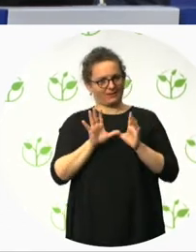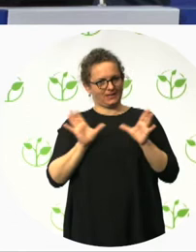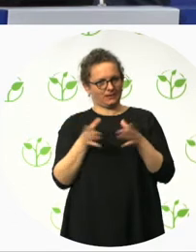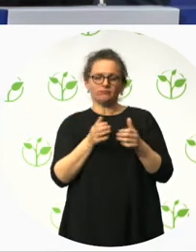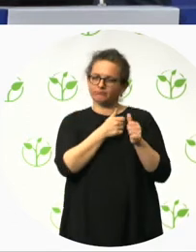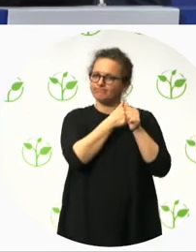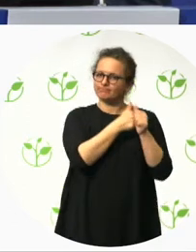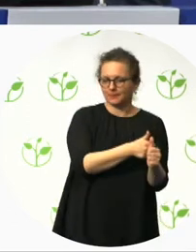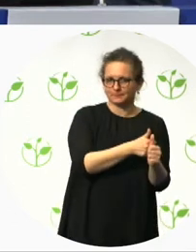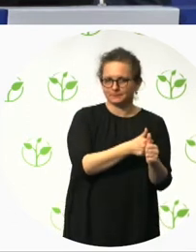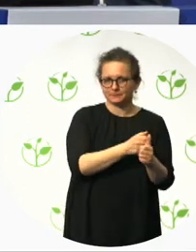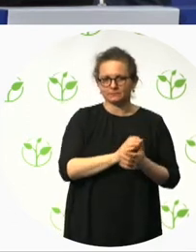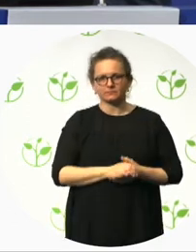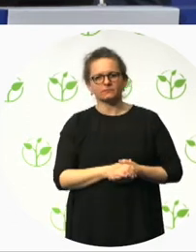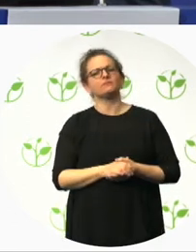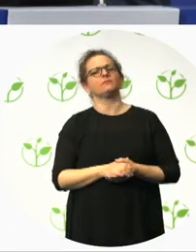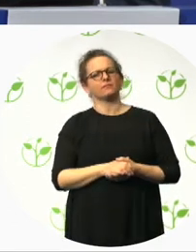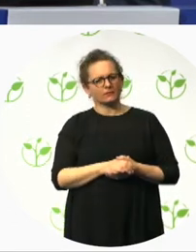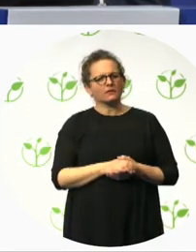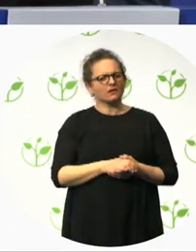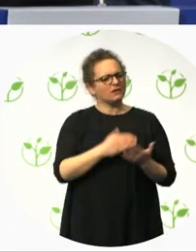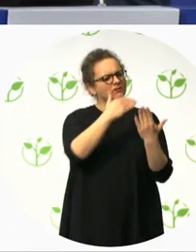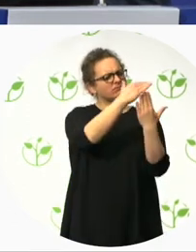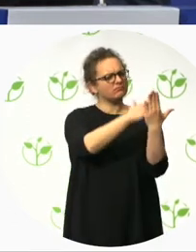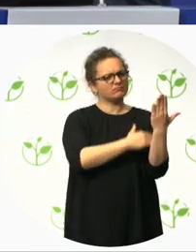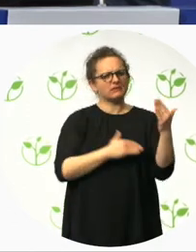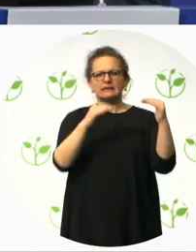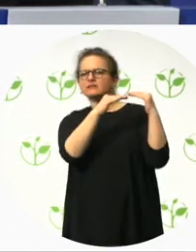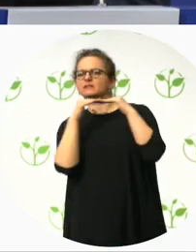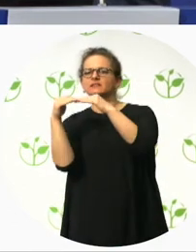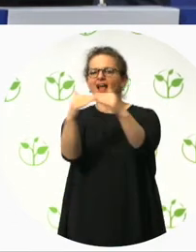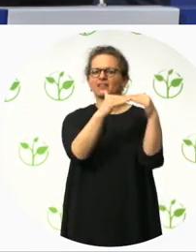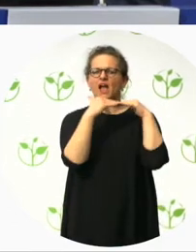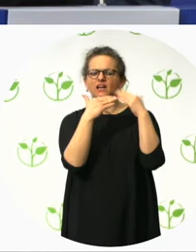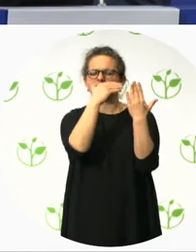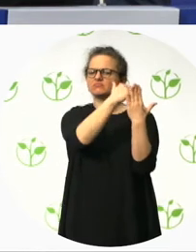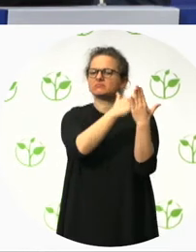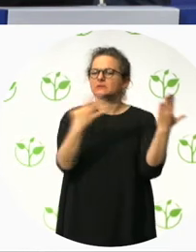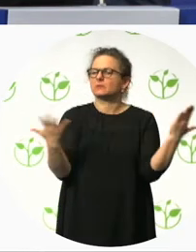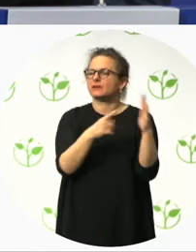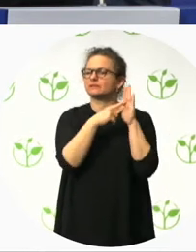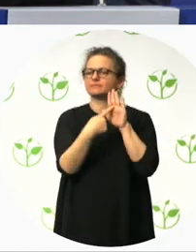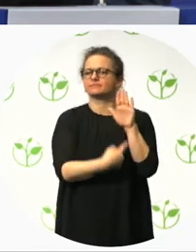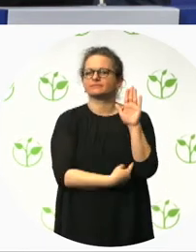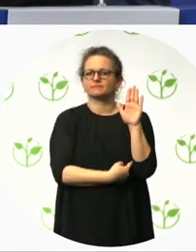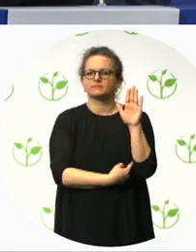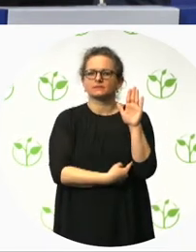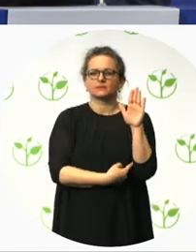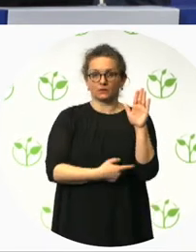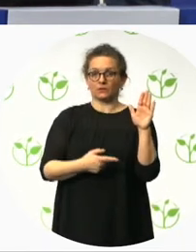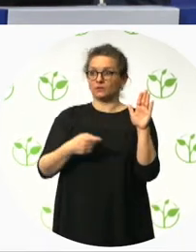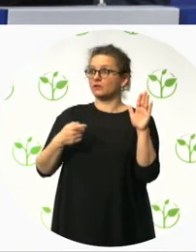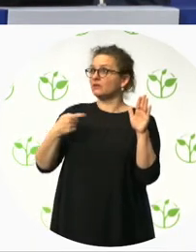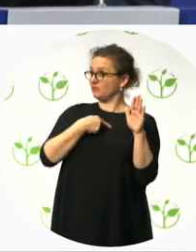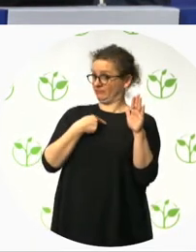standards though are technical standards. But we didn't go away and kind of write our own or kind of rewrite the rule book. What we did was to cherry pick the very